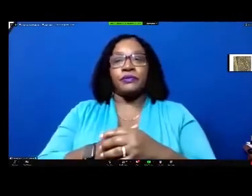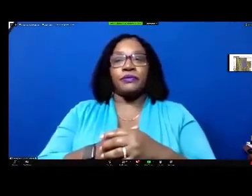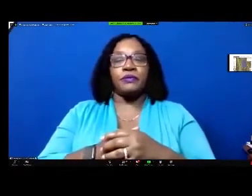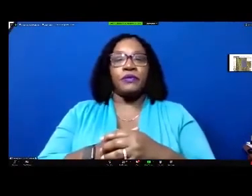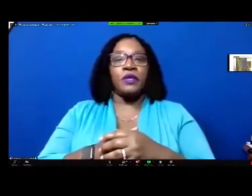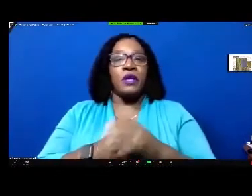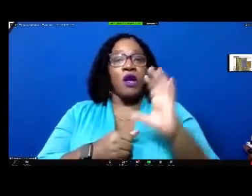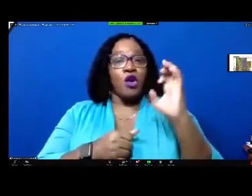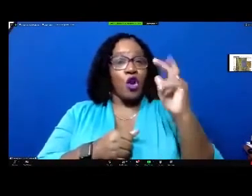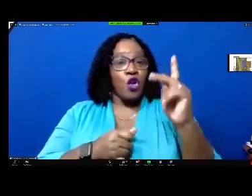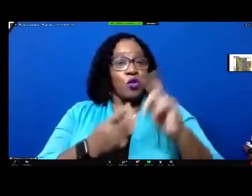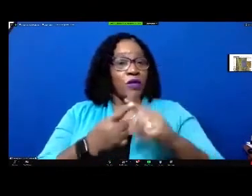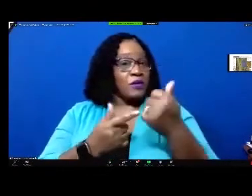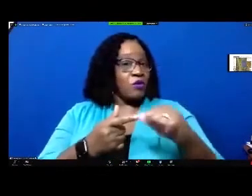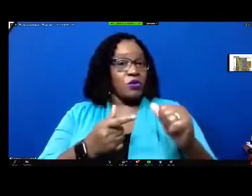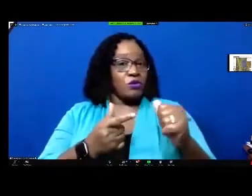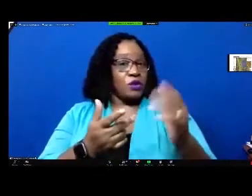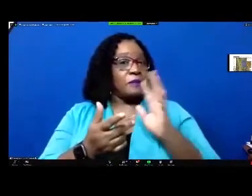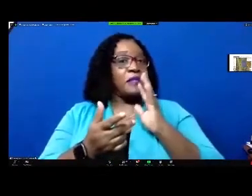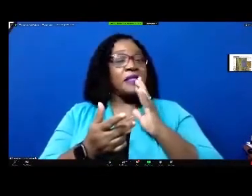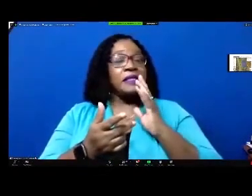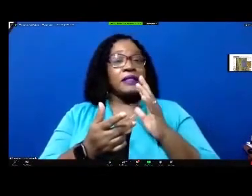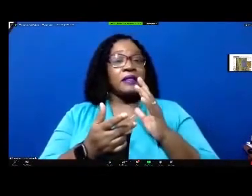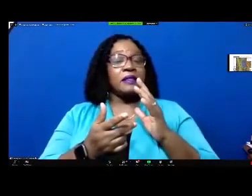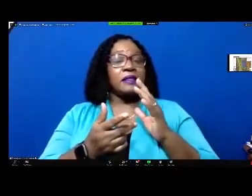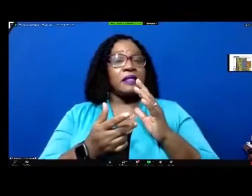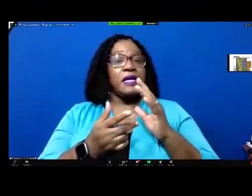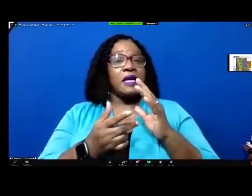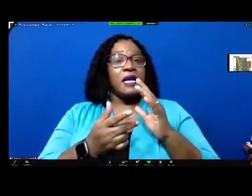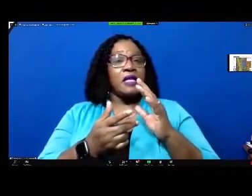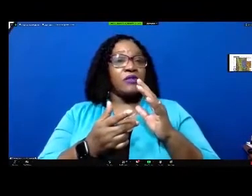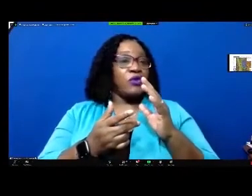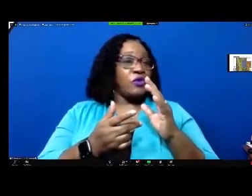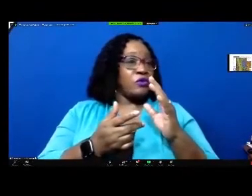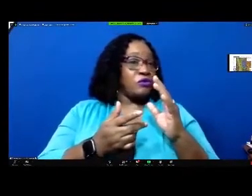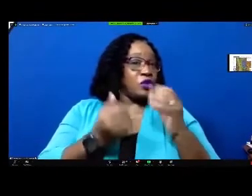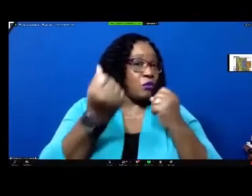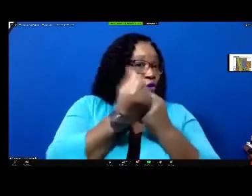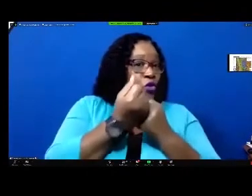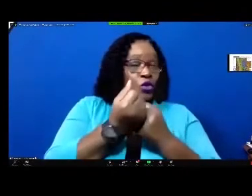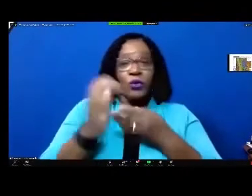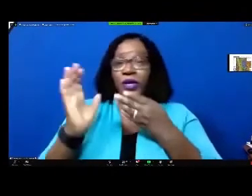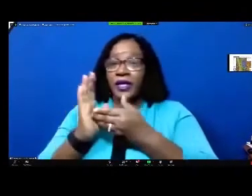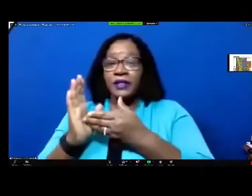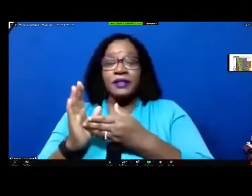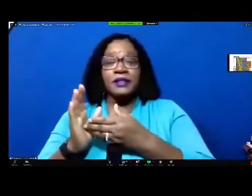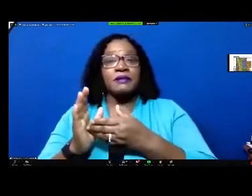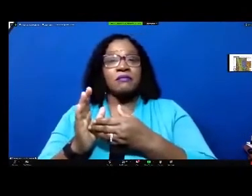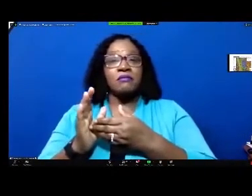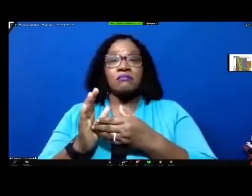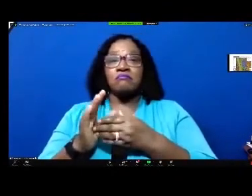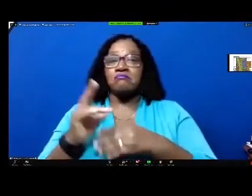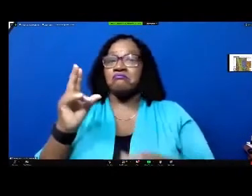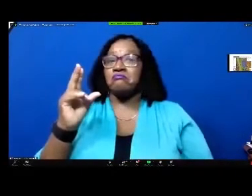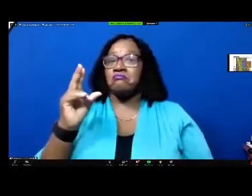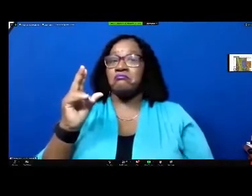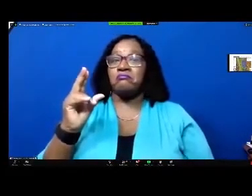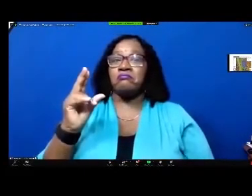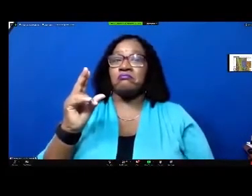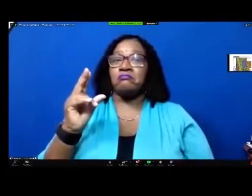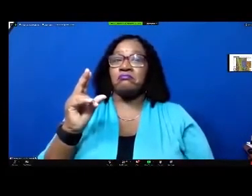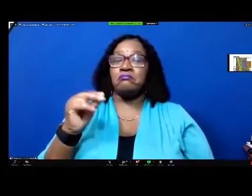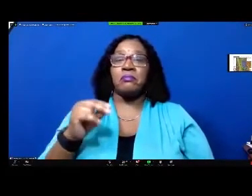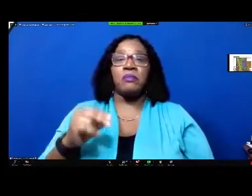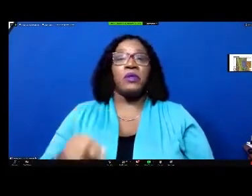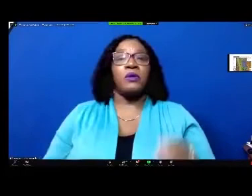clerk do we have anyone who signed up to speak um in favor of or against this matter no sir all